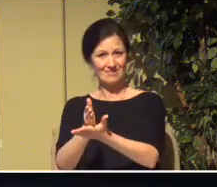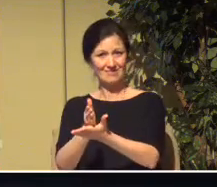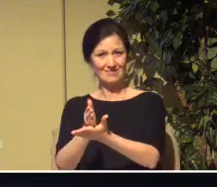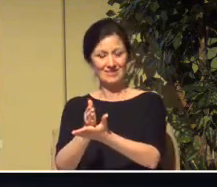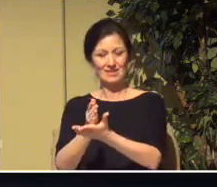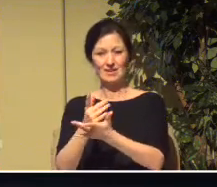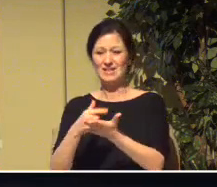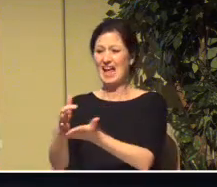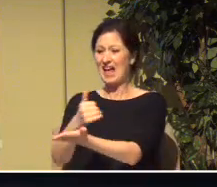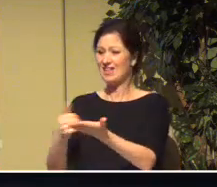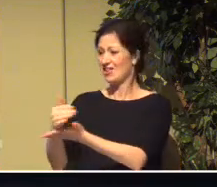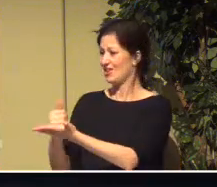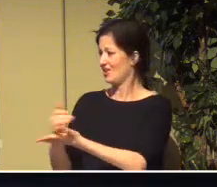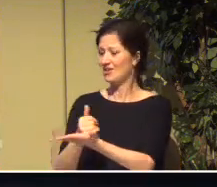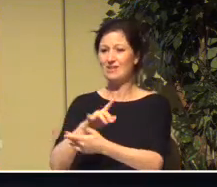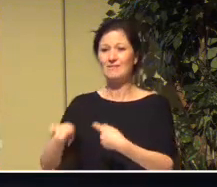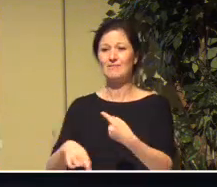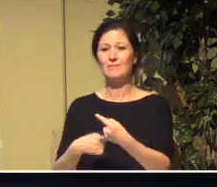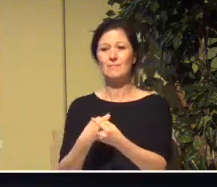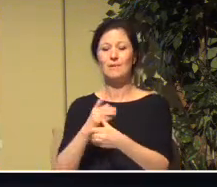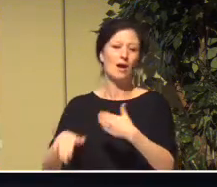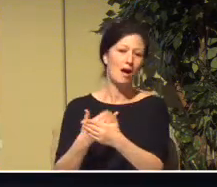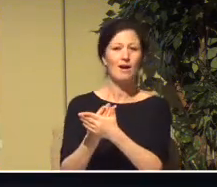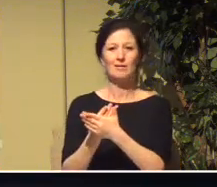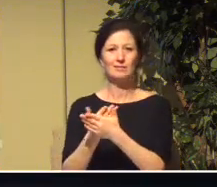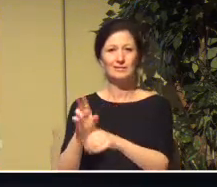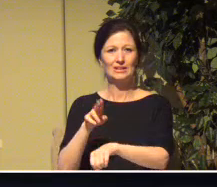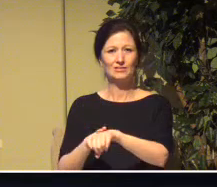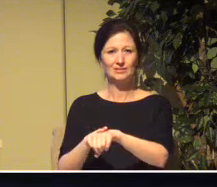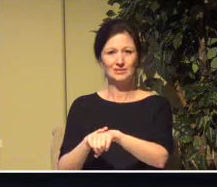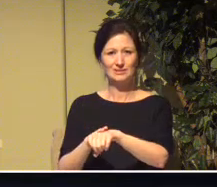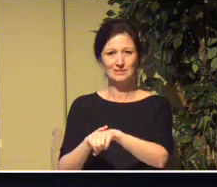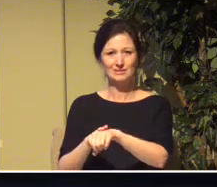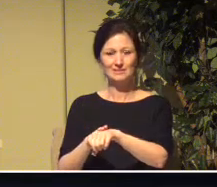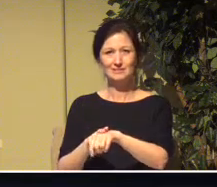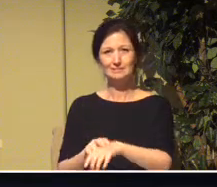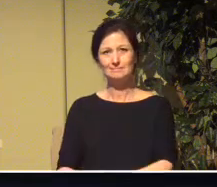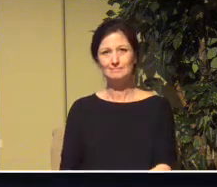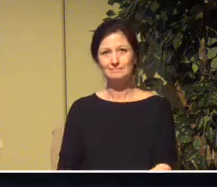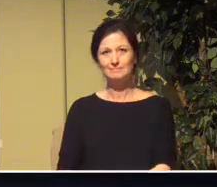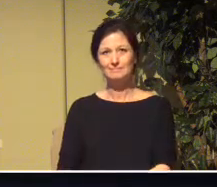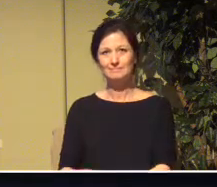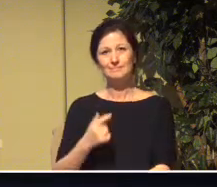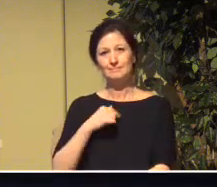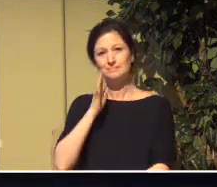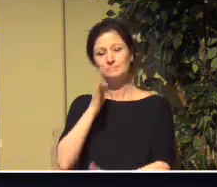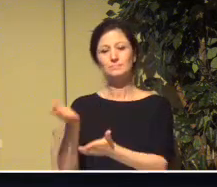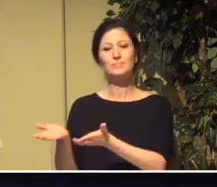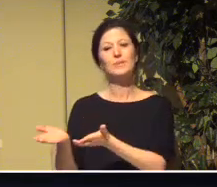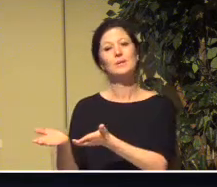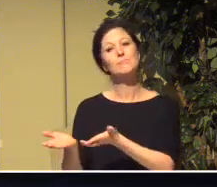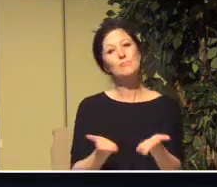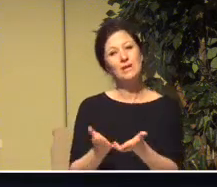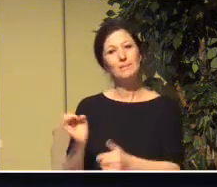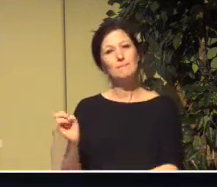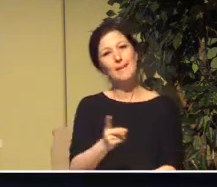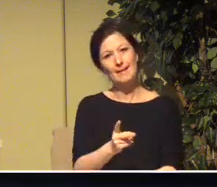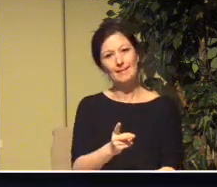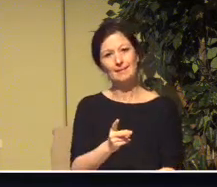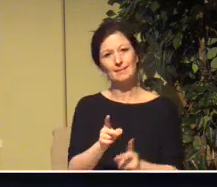and places where I have banished you, declares the Lord, and will bring you back to the place